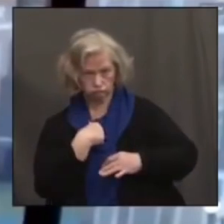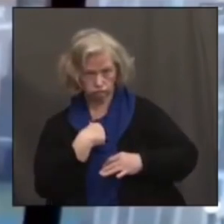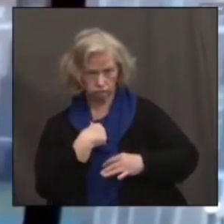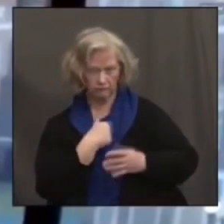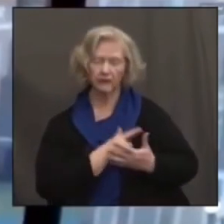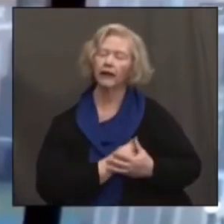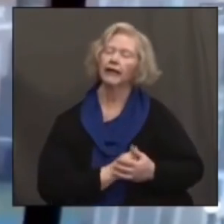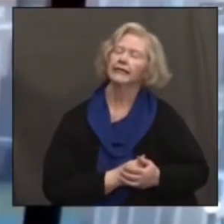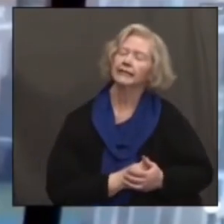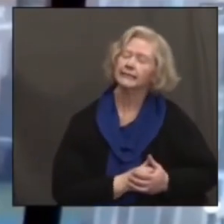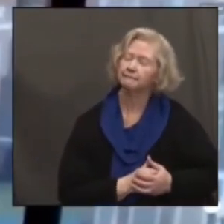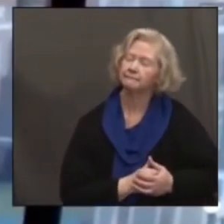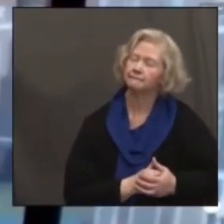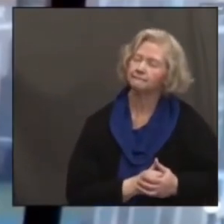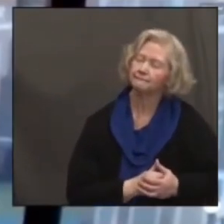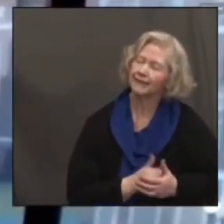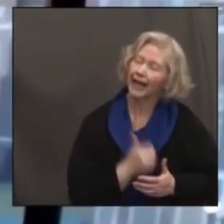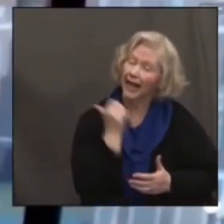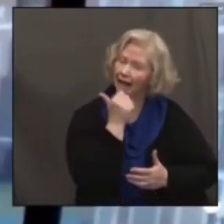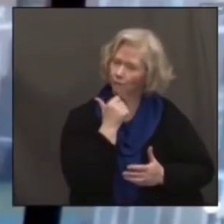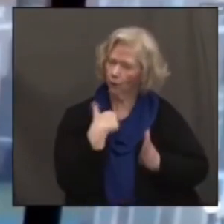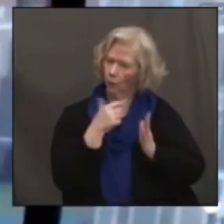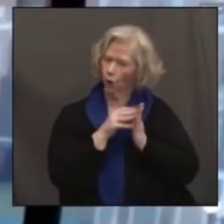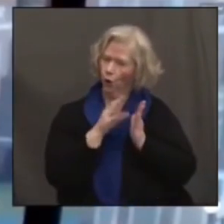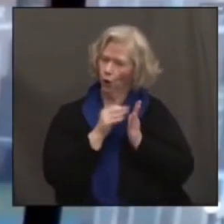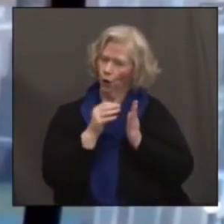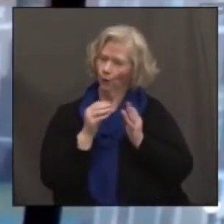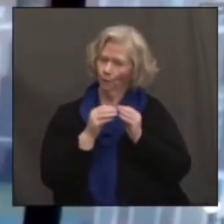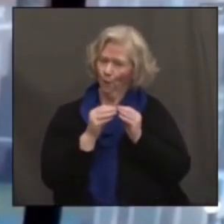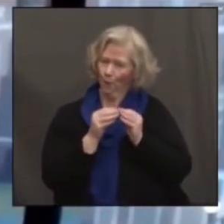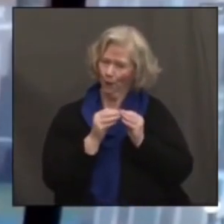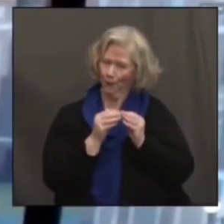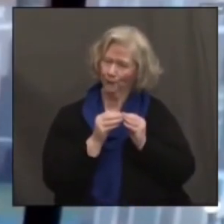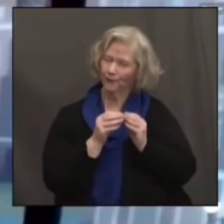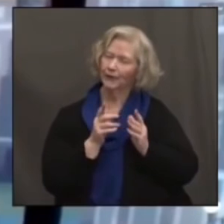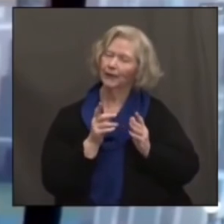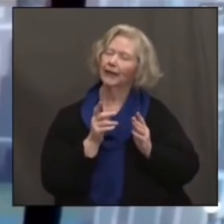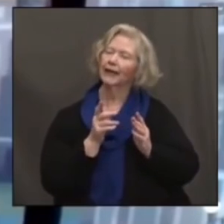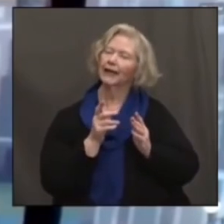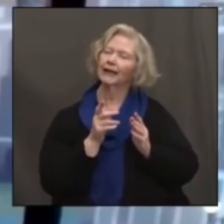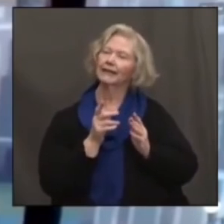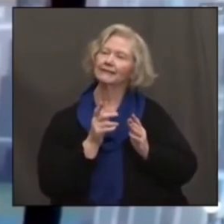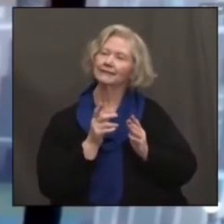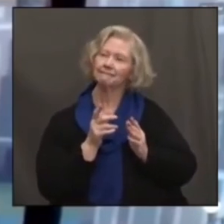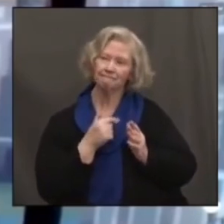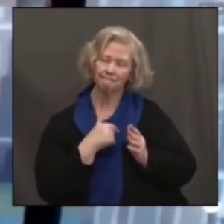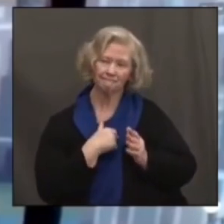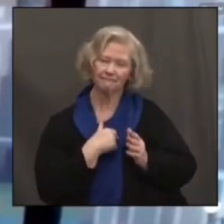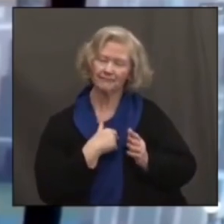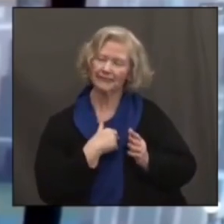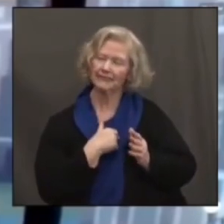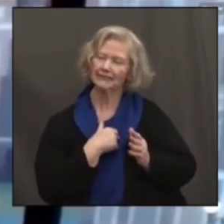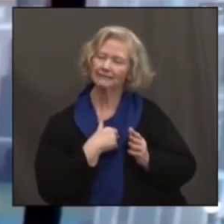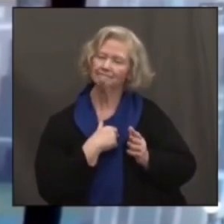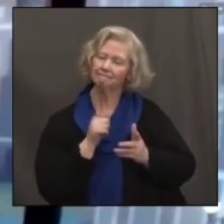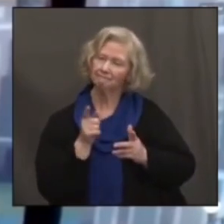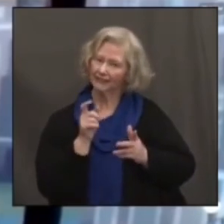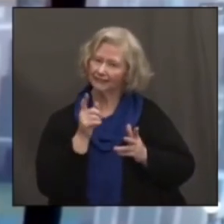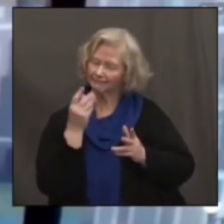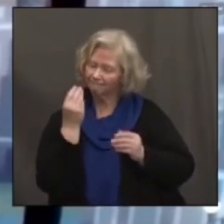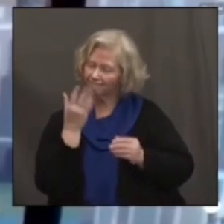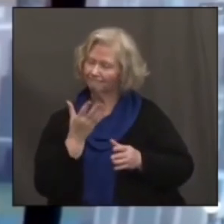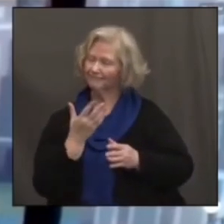each day something and we have to also be in myself, you know, specifically has to be humble about,